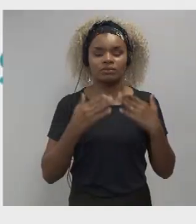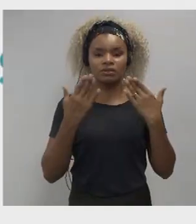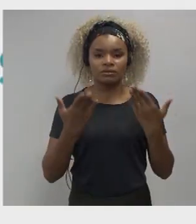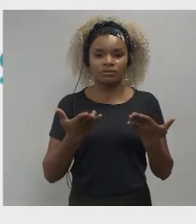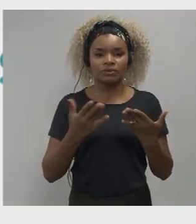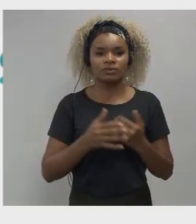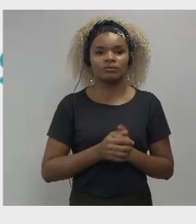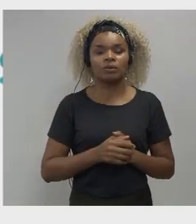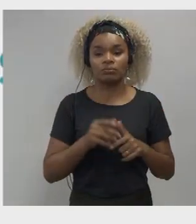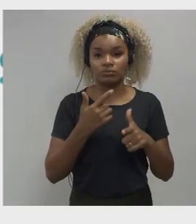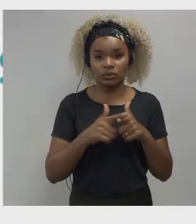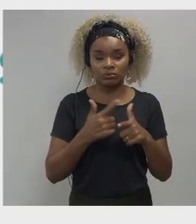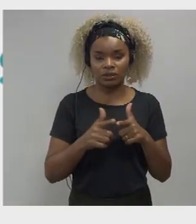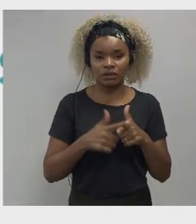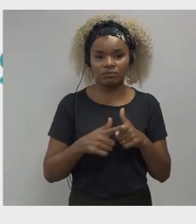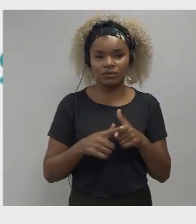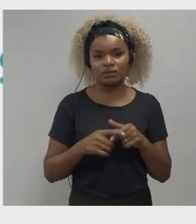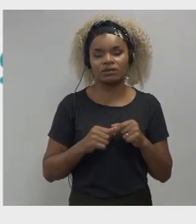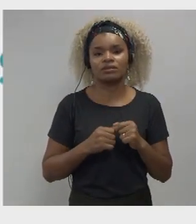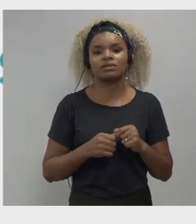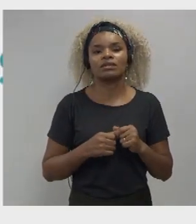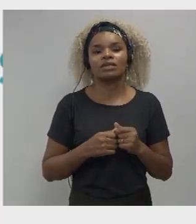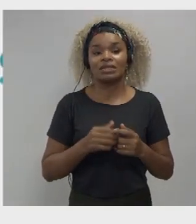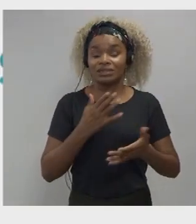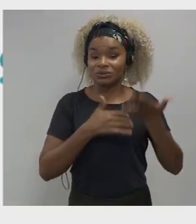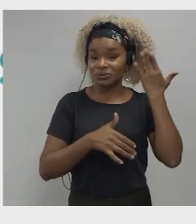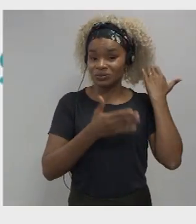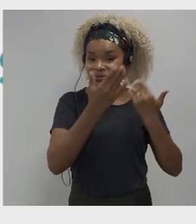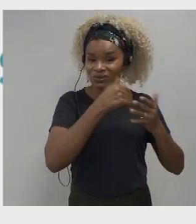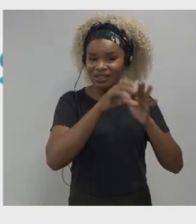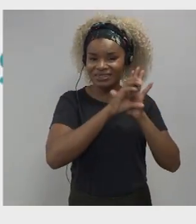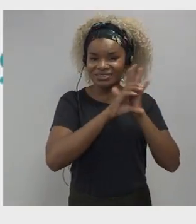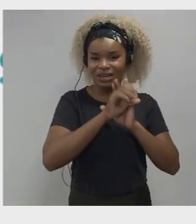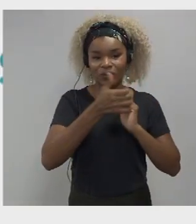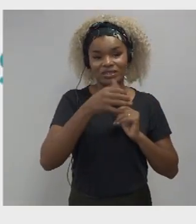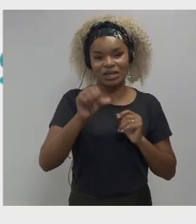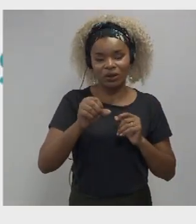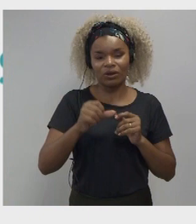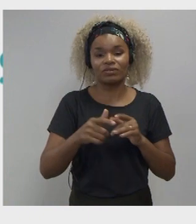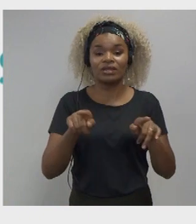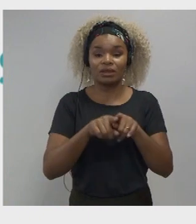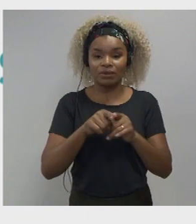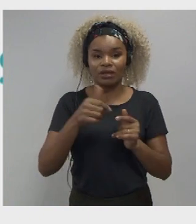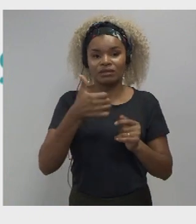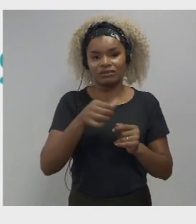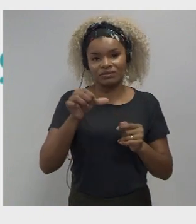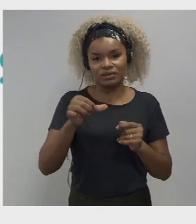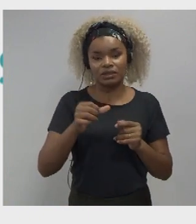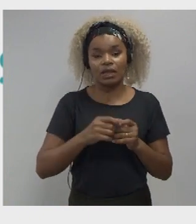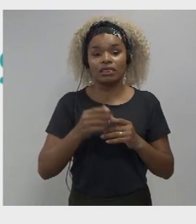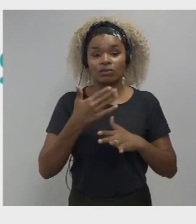problems with 20th century technology and 19th century institutions